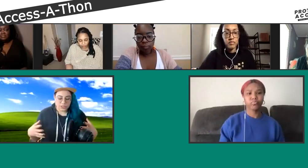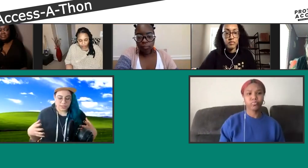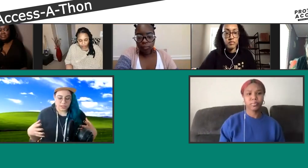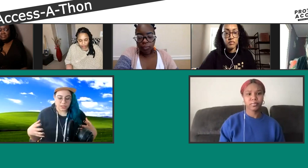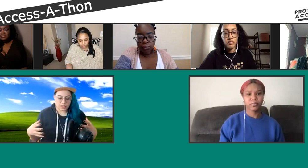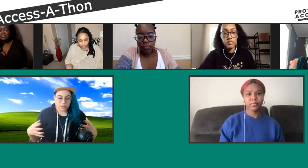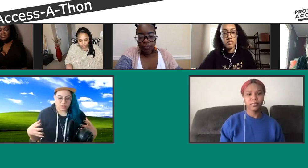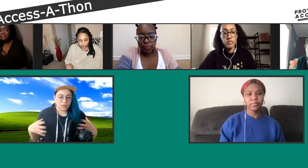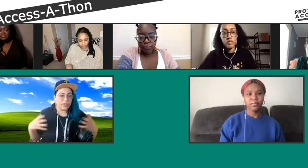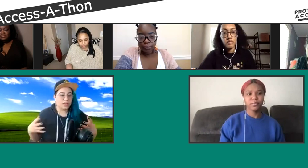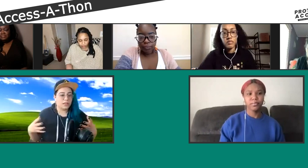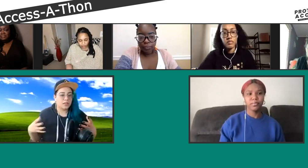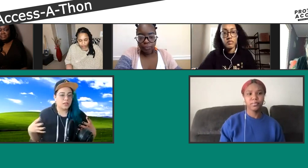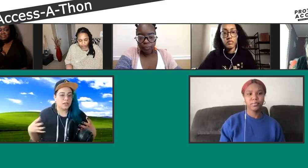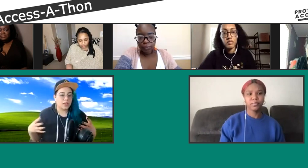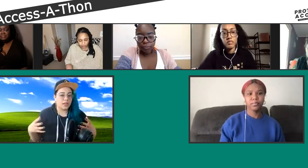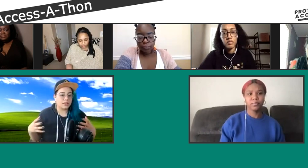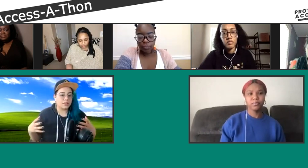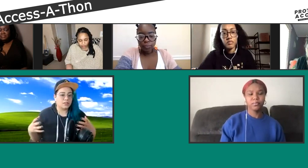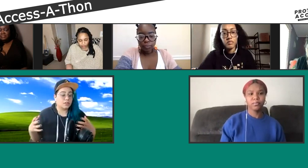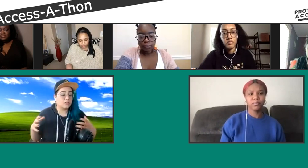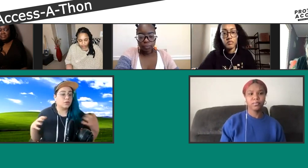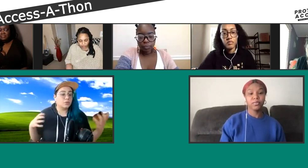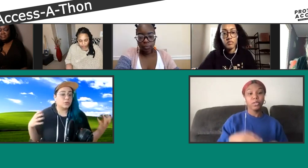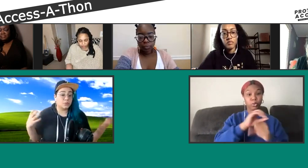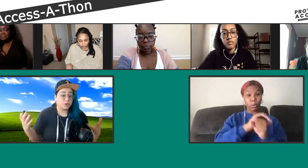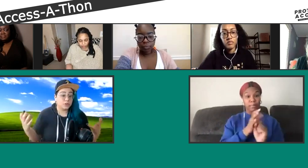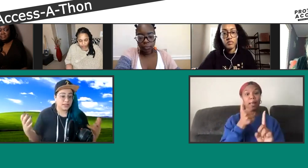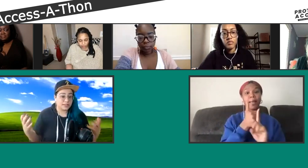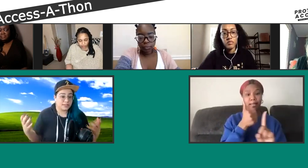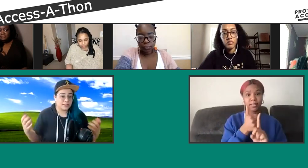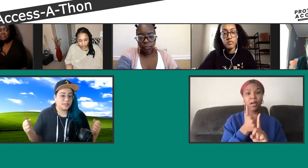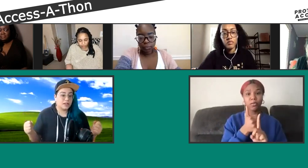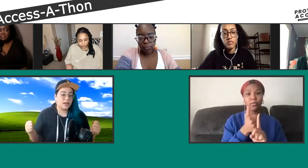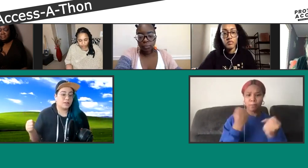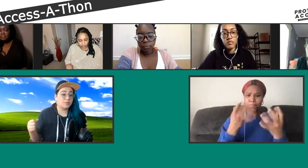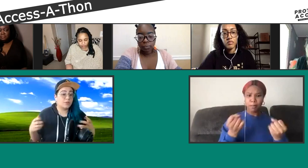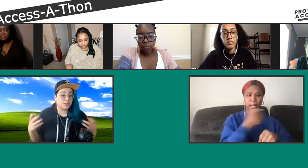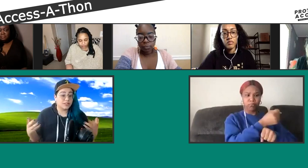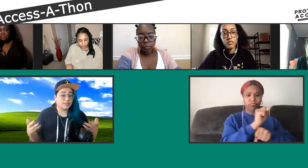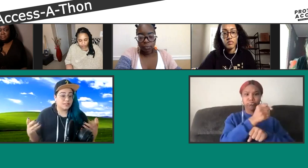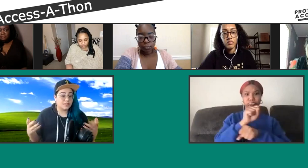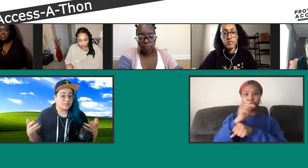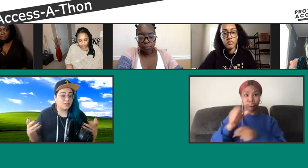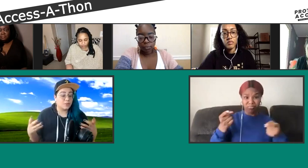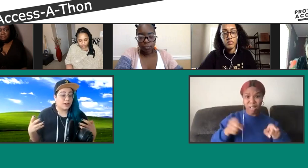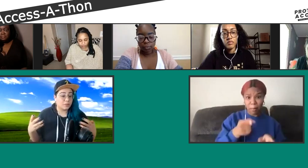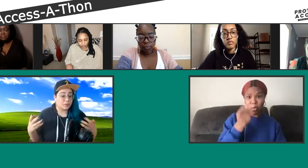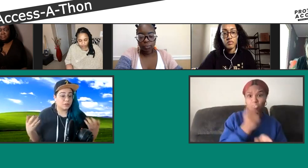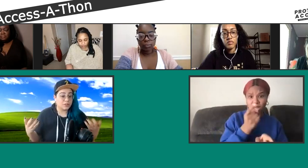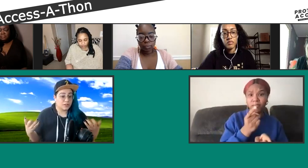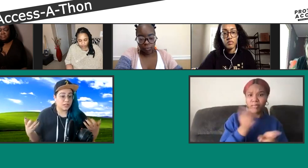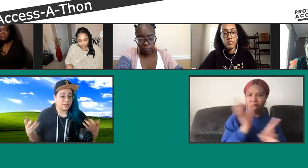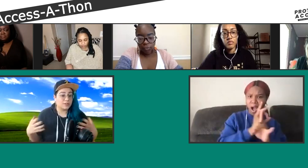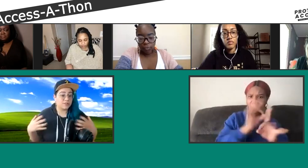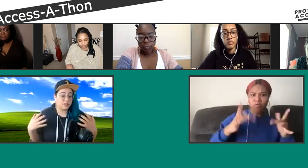Essentially, I think the pandemic and the multiple protests, the multiple incidences where people